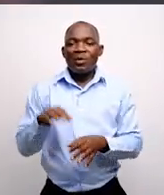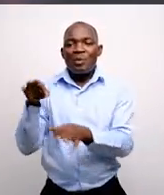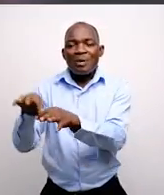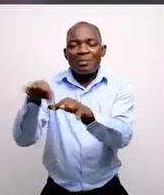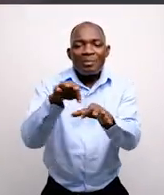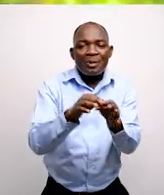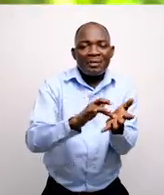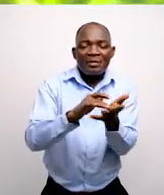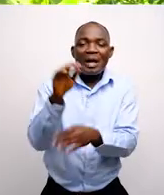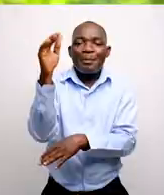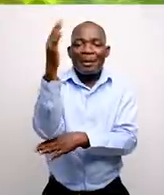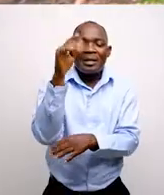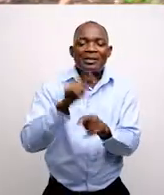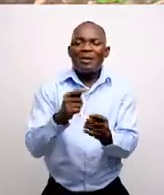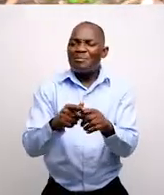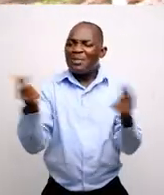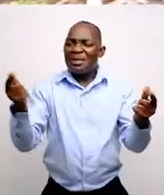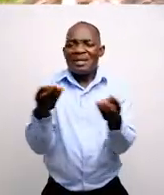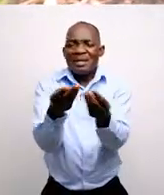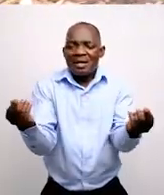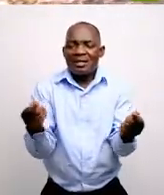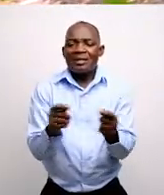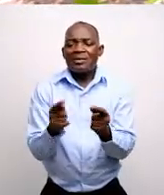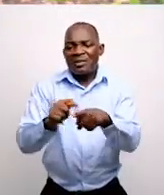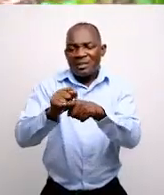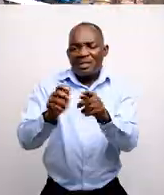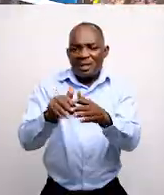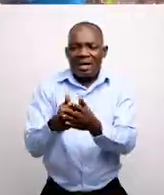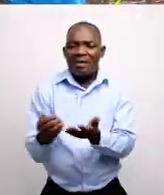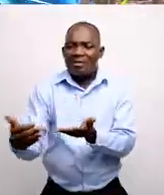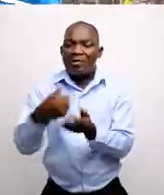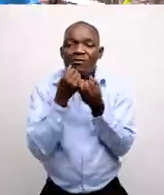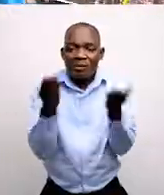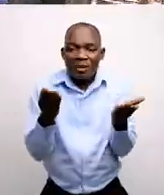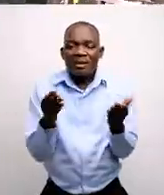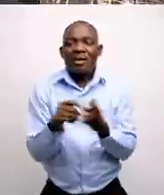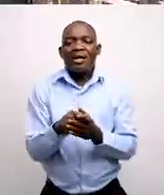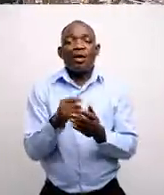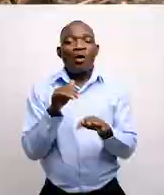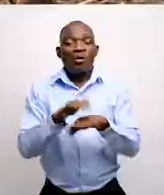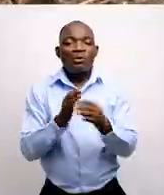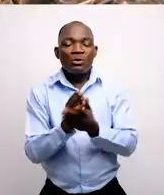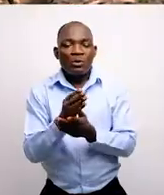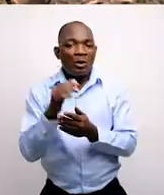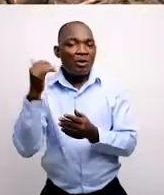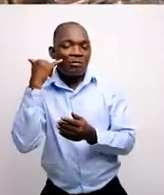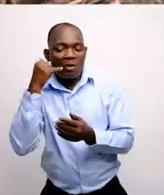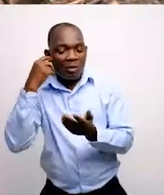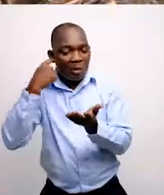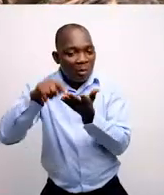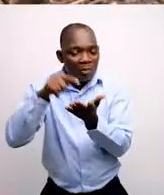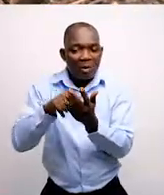youth to plant medicinal plants on an acre of land and train them to collect data. For a phone,